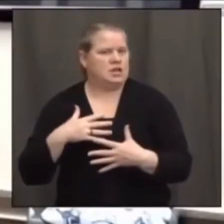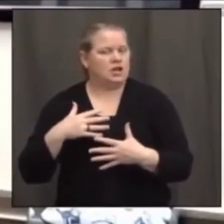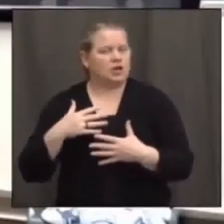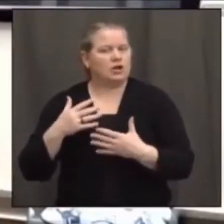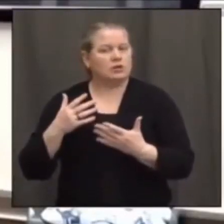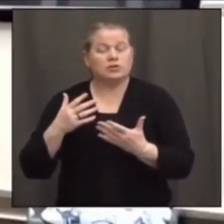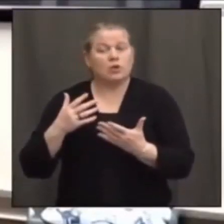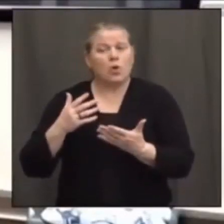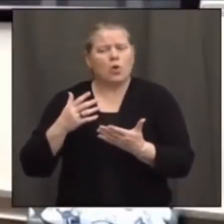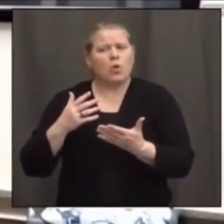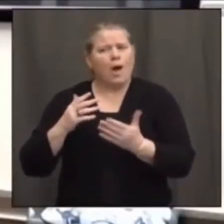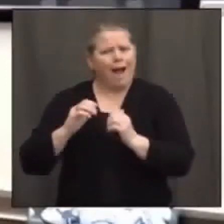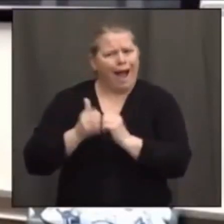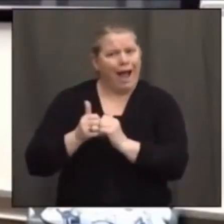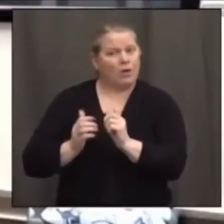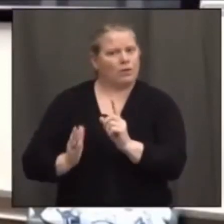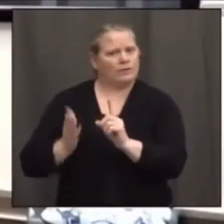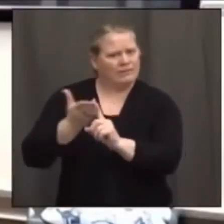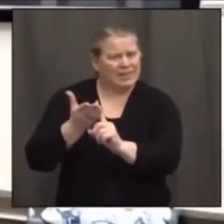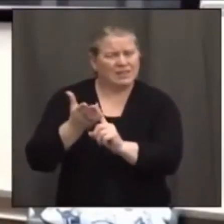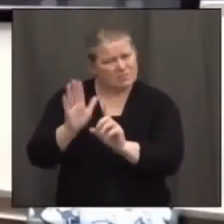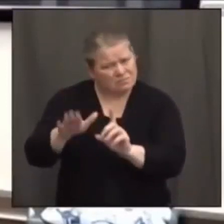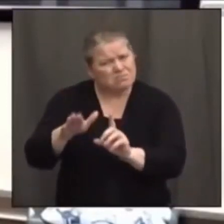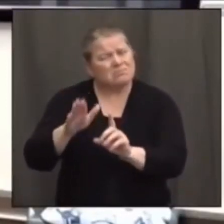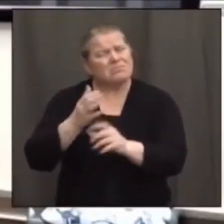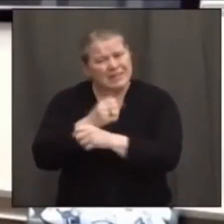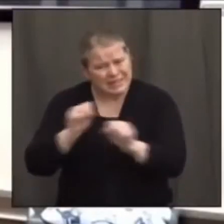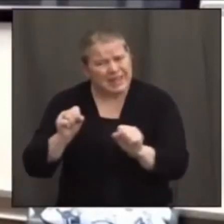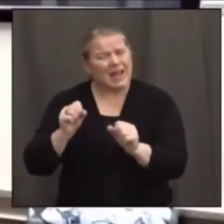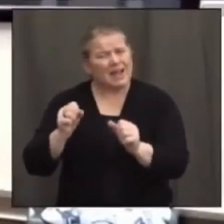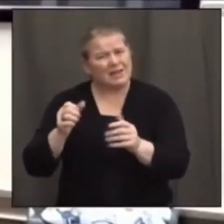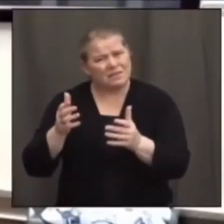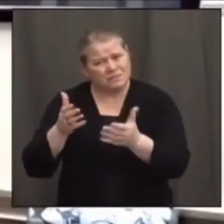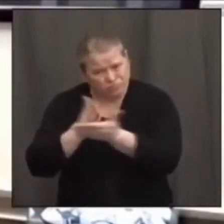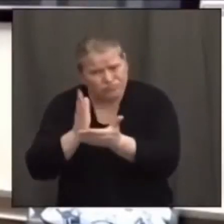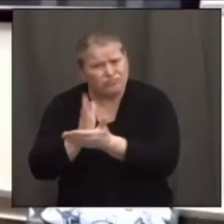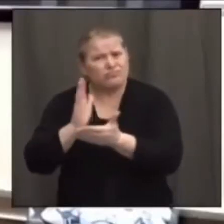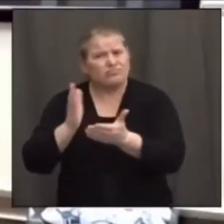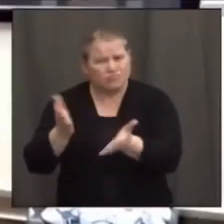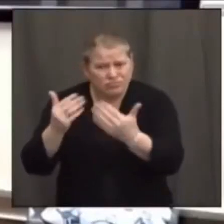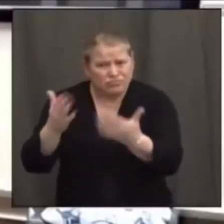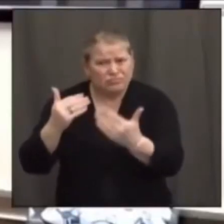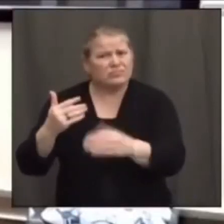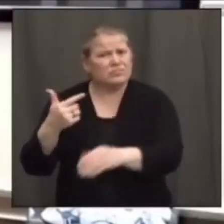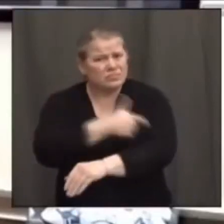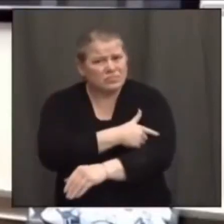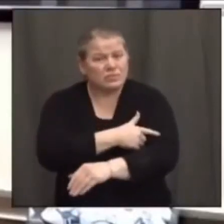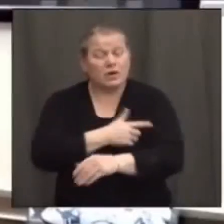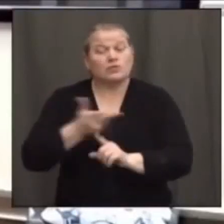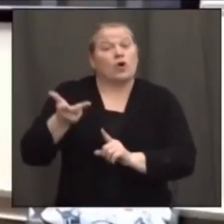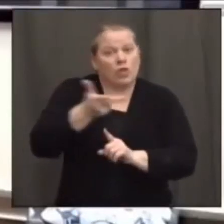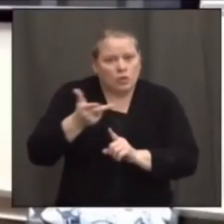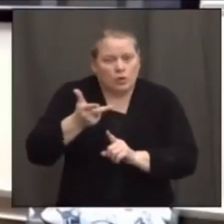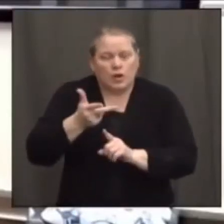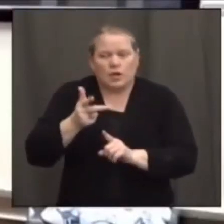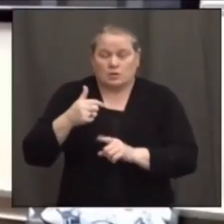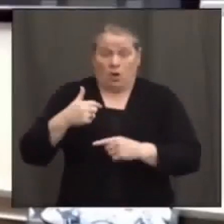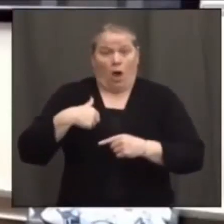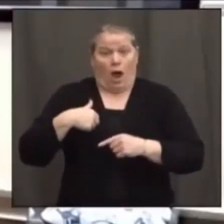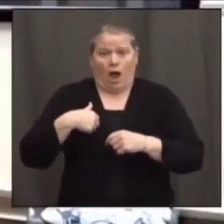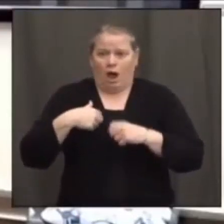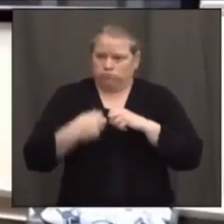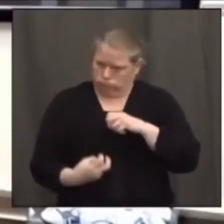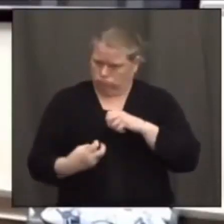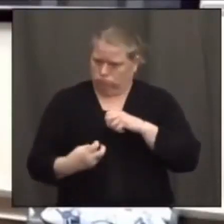organization that it's okay to do this? So we quickly started to talk about how we were going to do that, and we actually